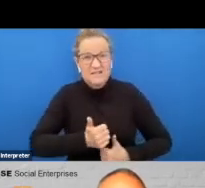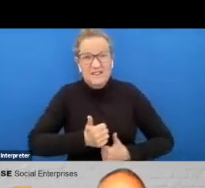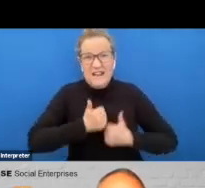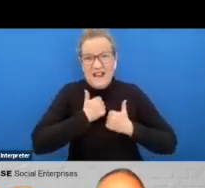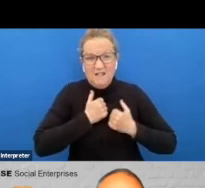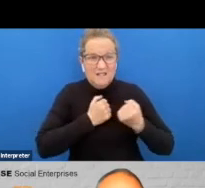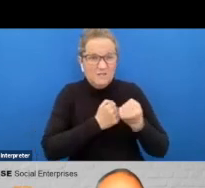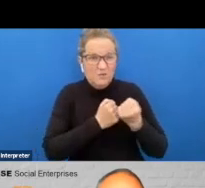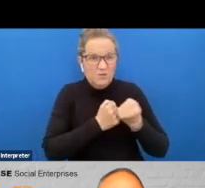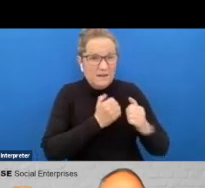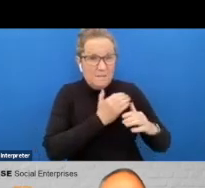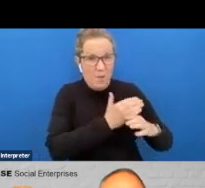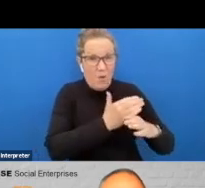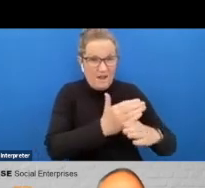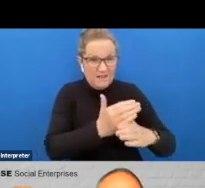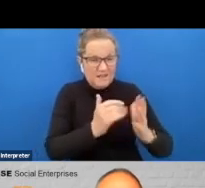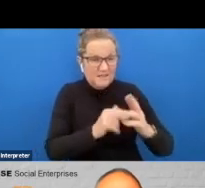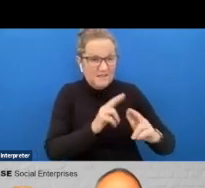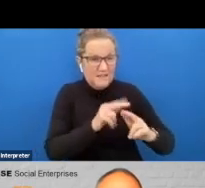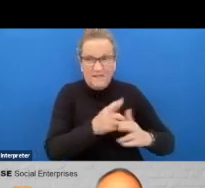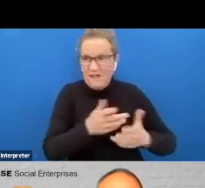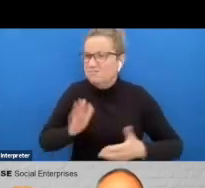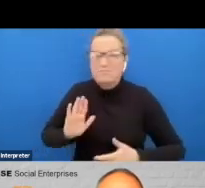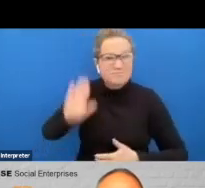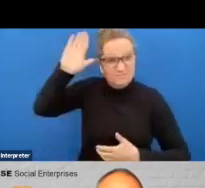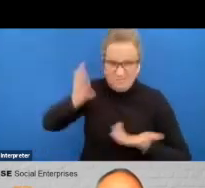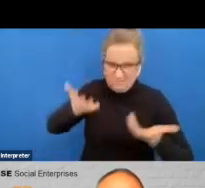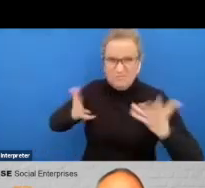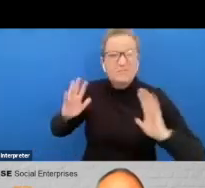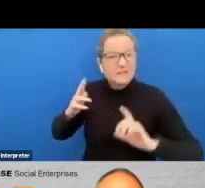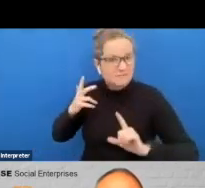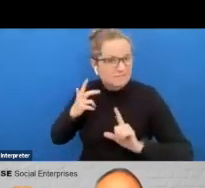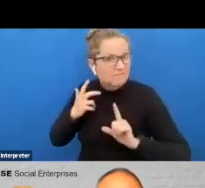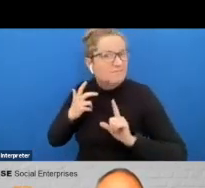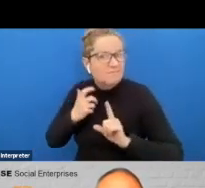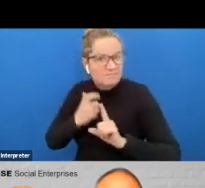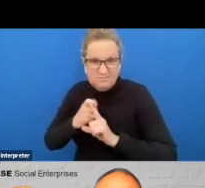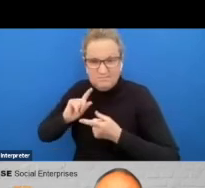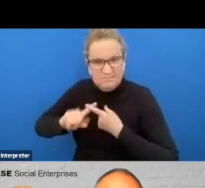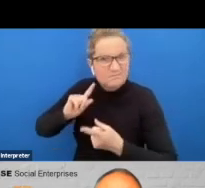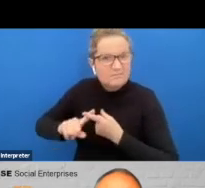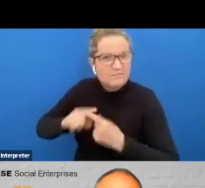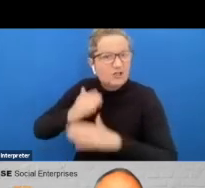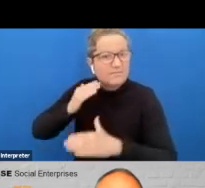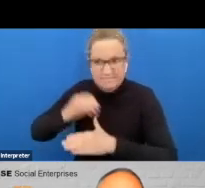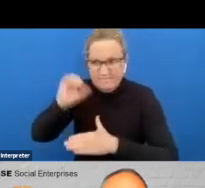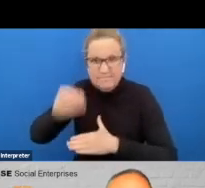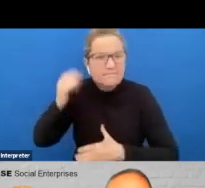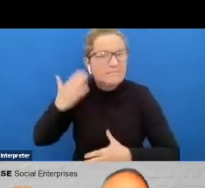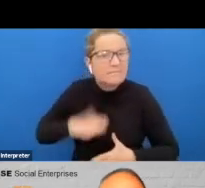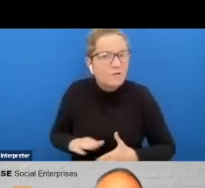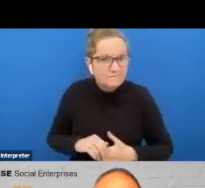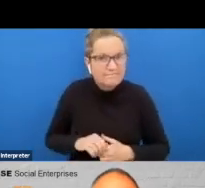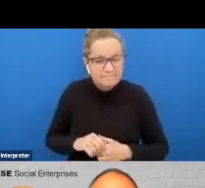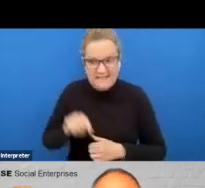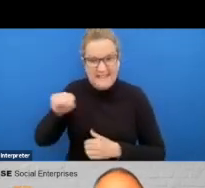who actually you know put their hand up very quickly to to continue and maintain their employment at work